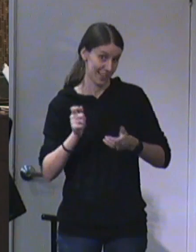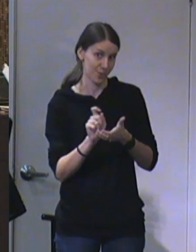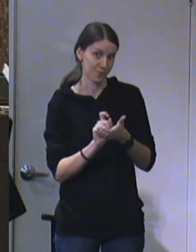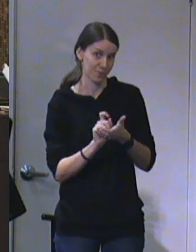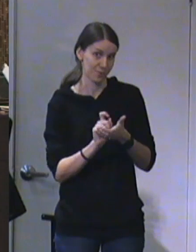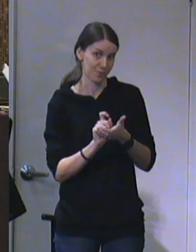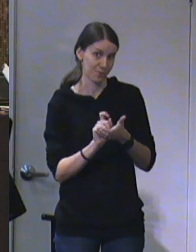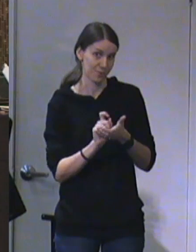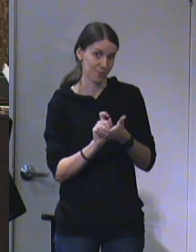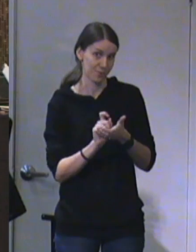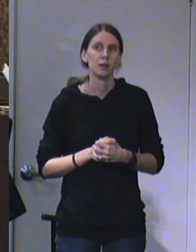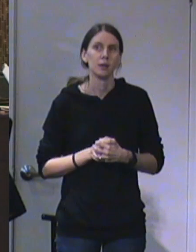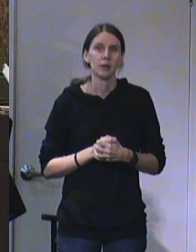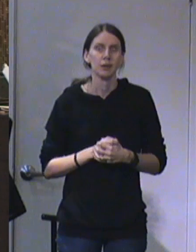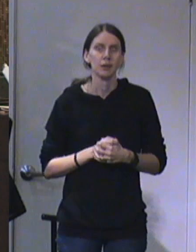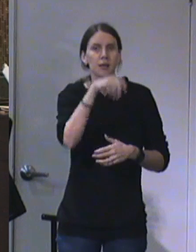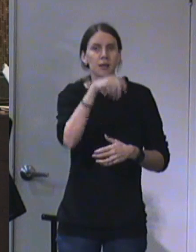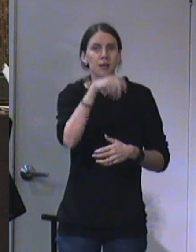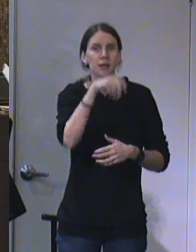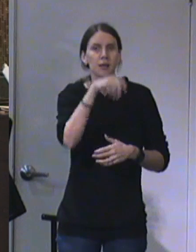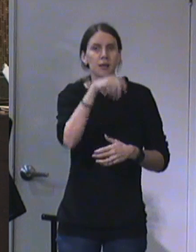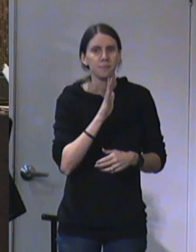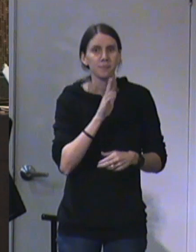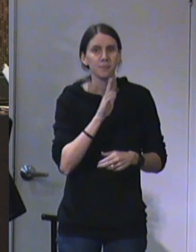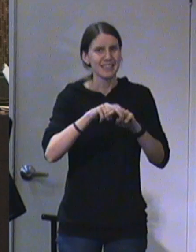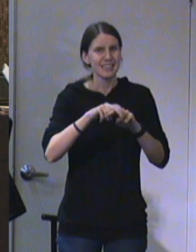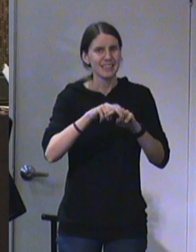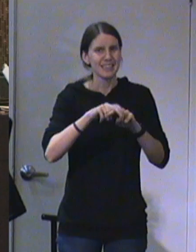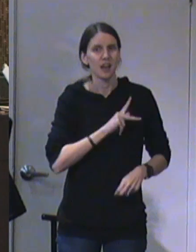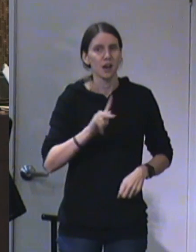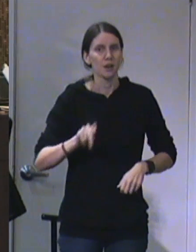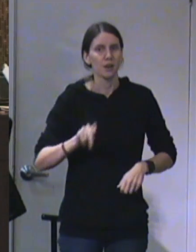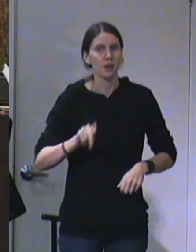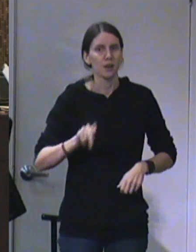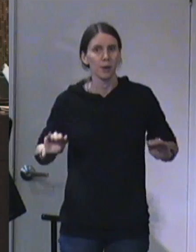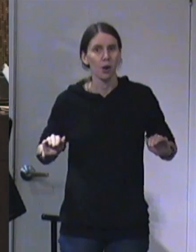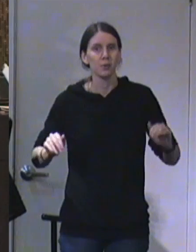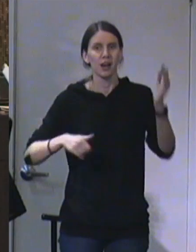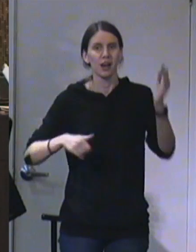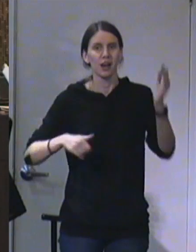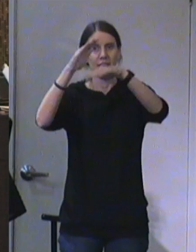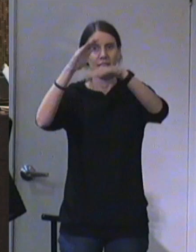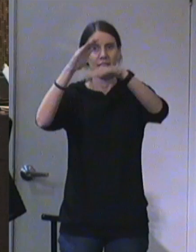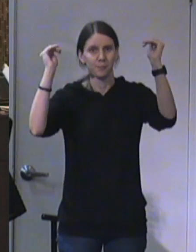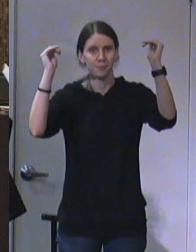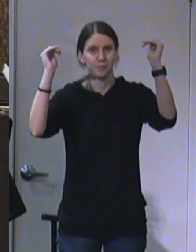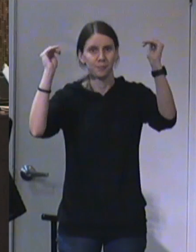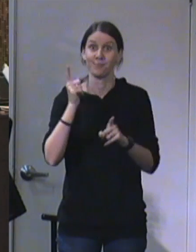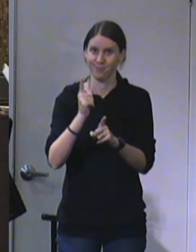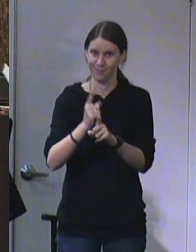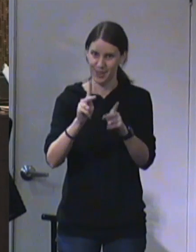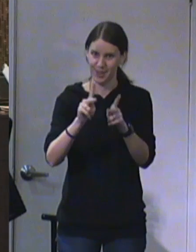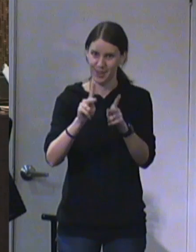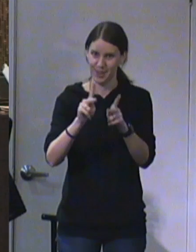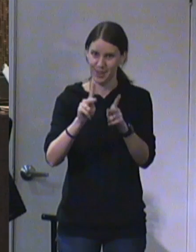his writings, that God is sitting on the throne of heaven, his rightful place.